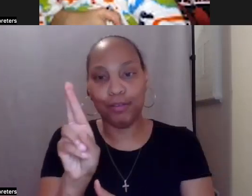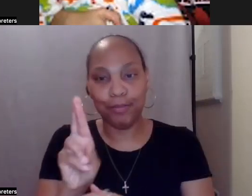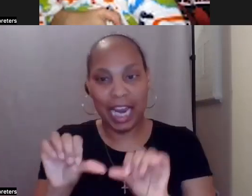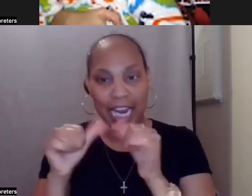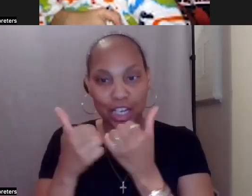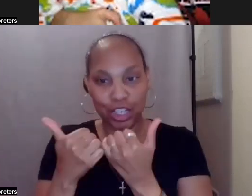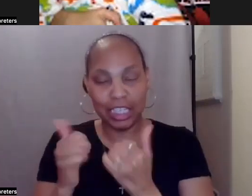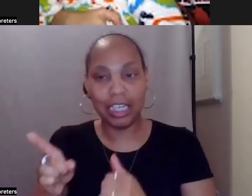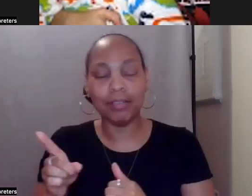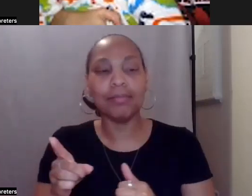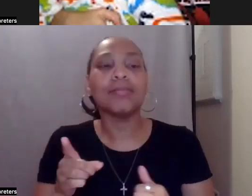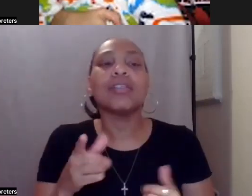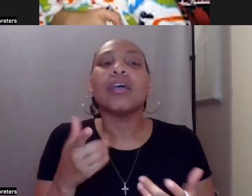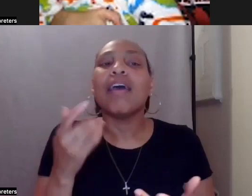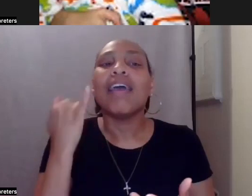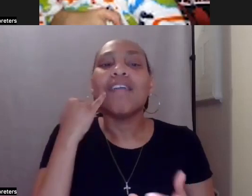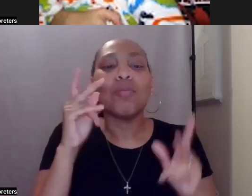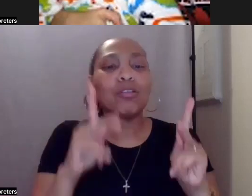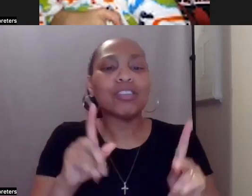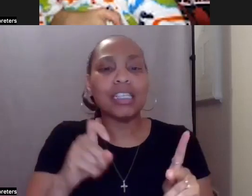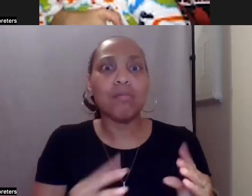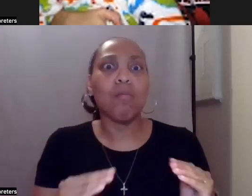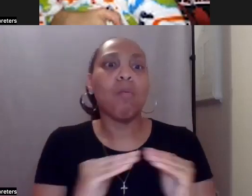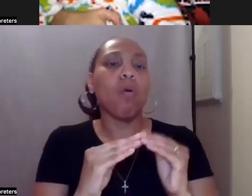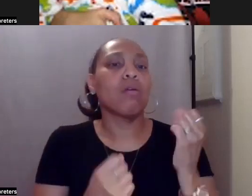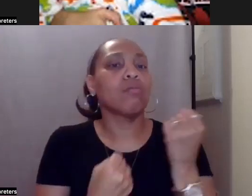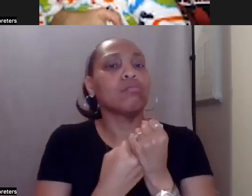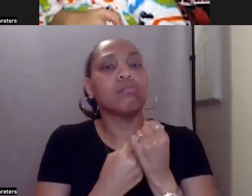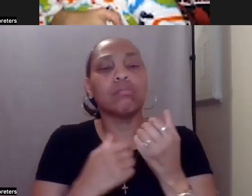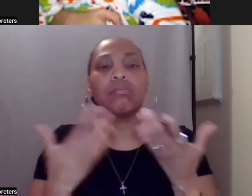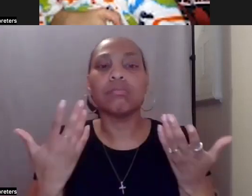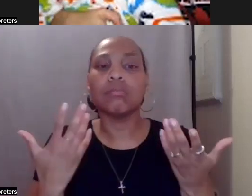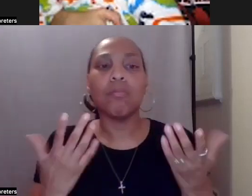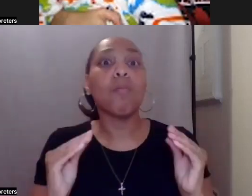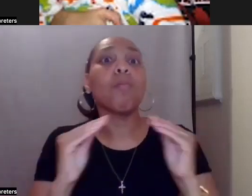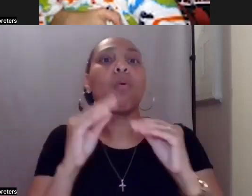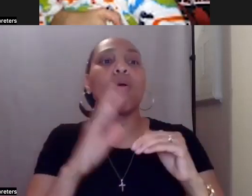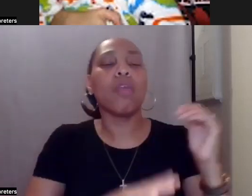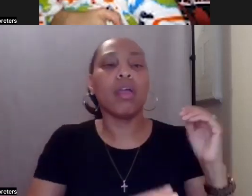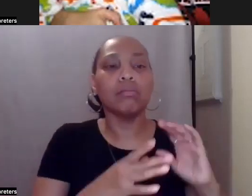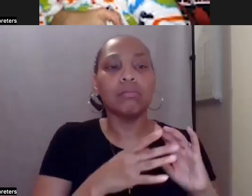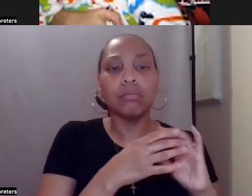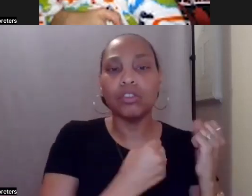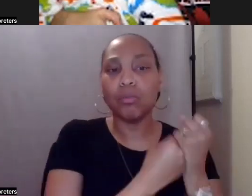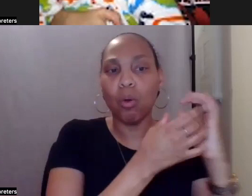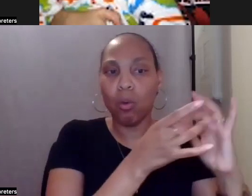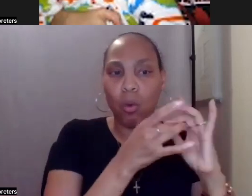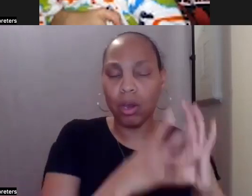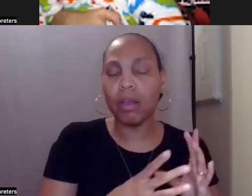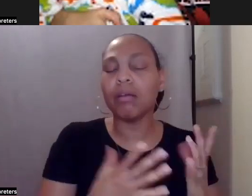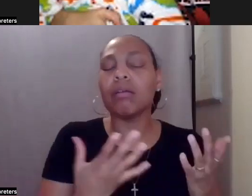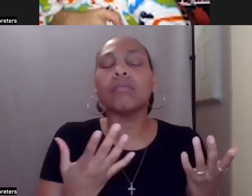somebody needs beyond support coordination. Um, so I'm going to ask Jen, if you could kind of just describe for us the most